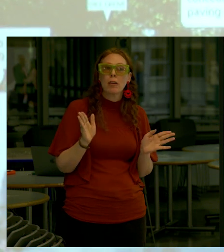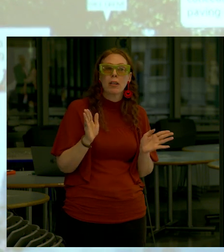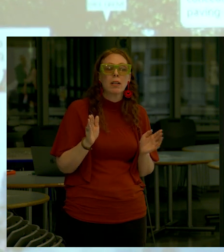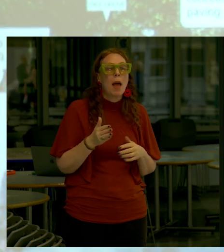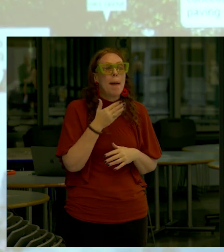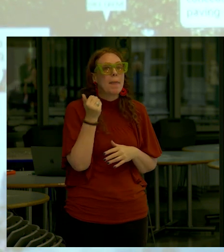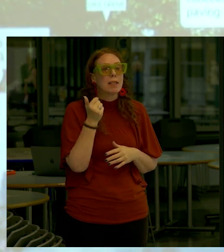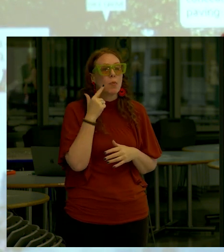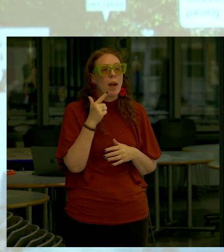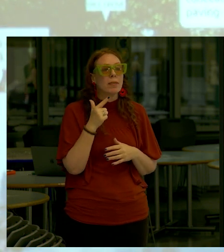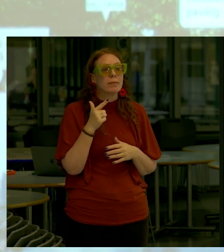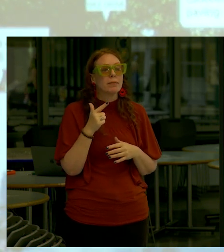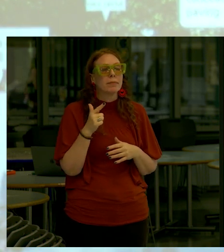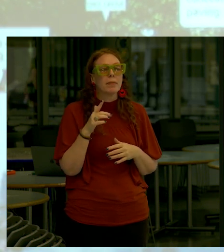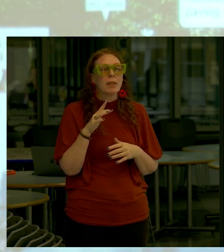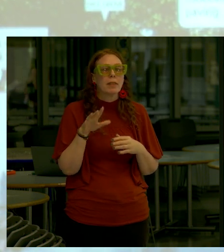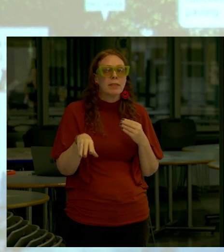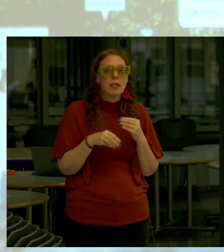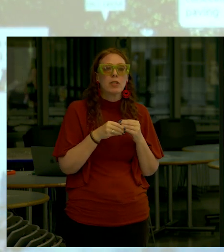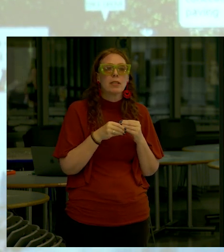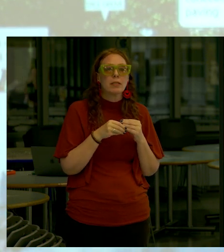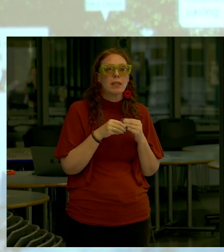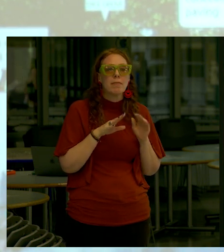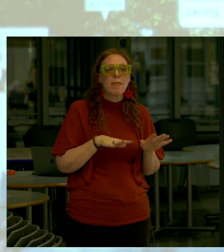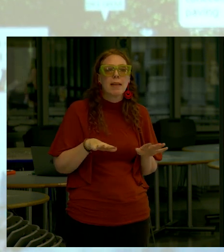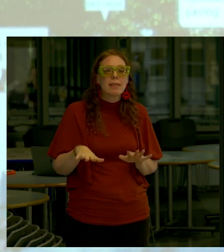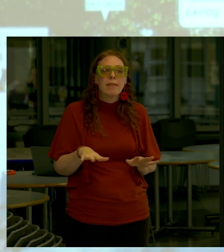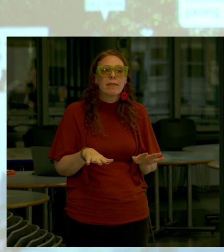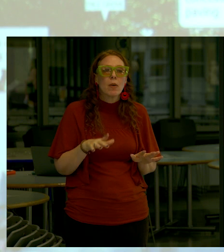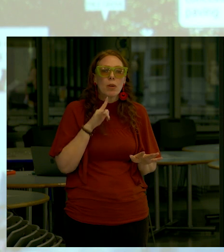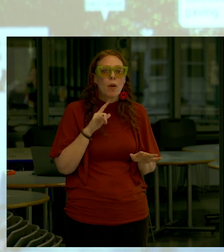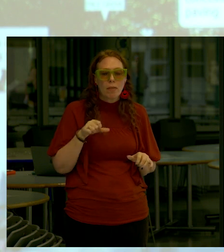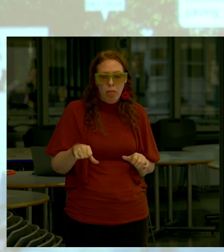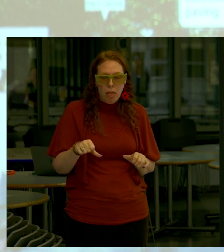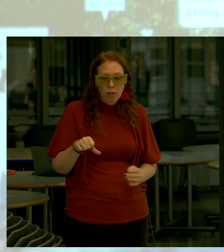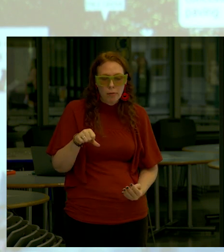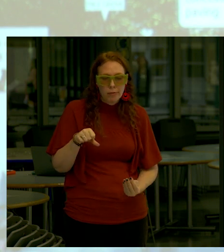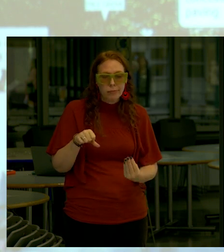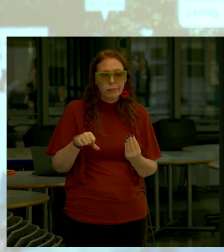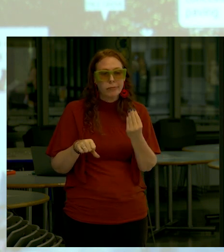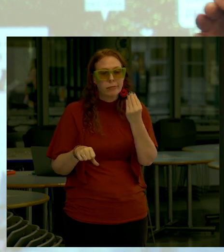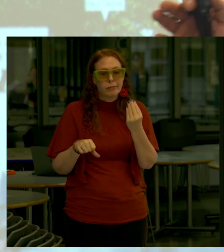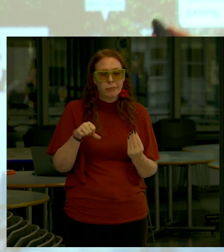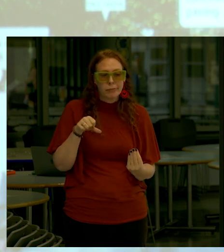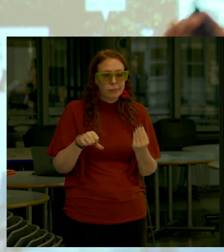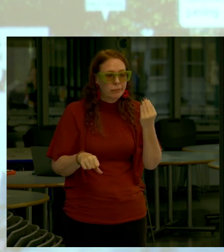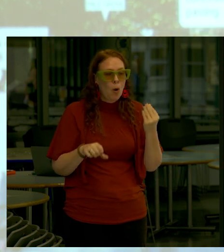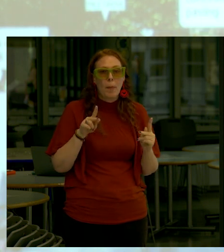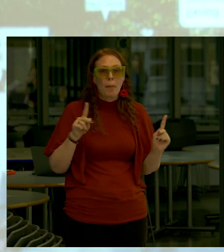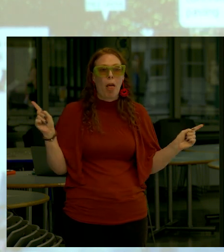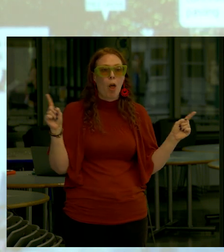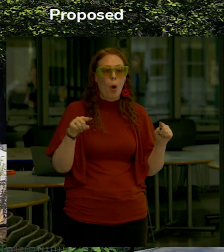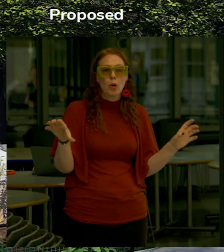best when the elements are passive and we don't have to press any buttons or move anything in place or mobilize any people